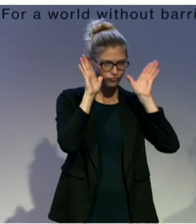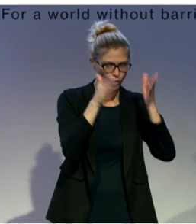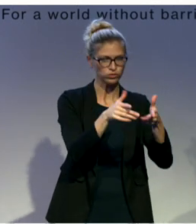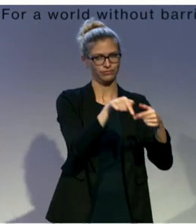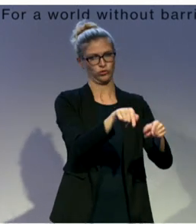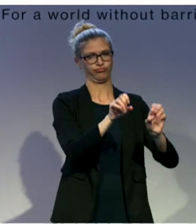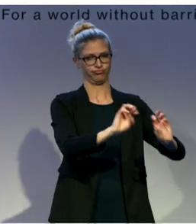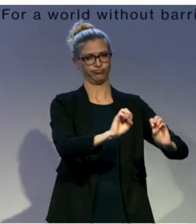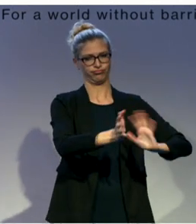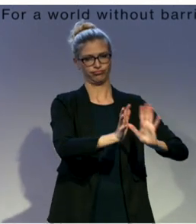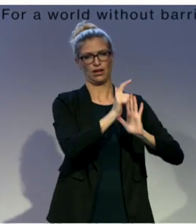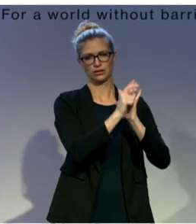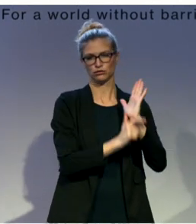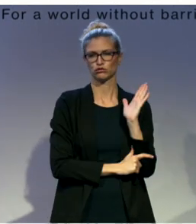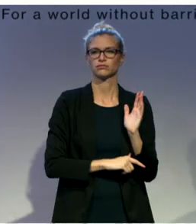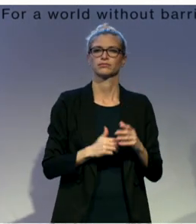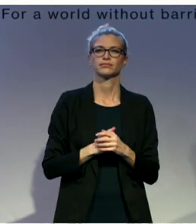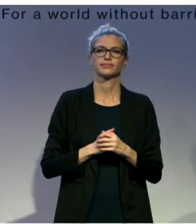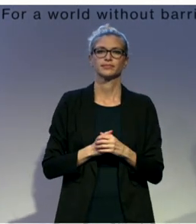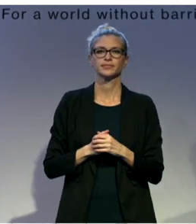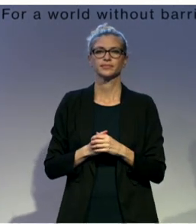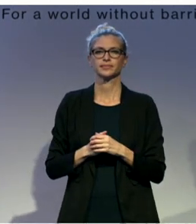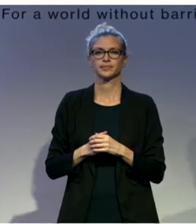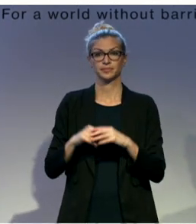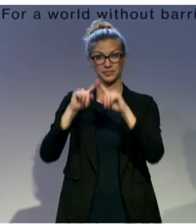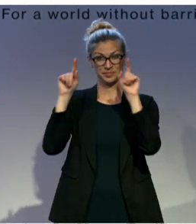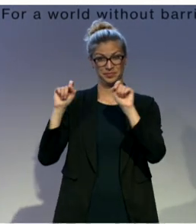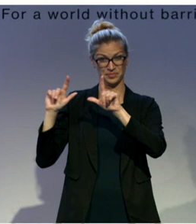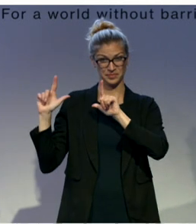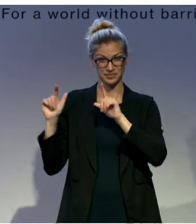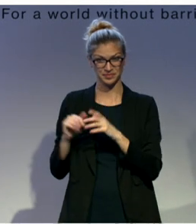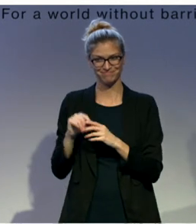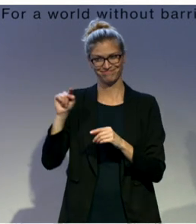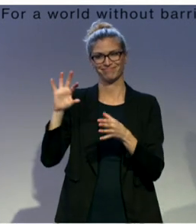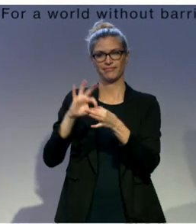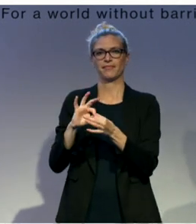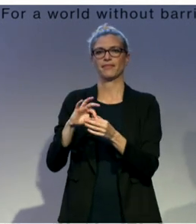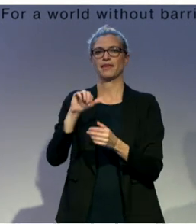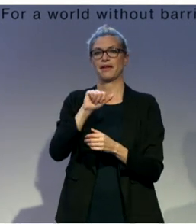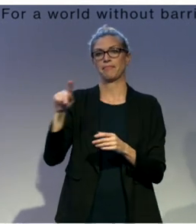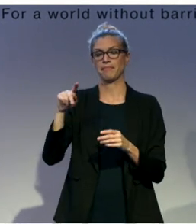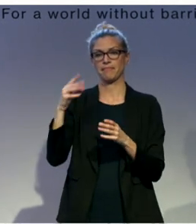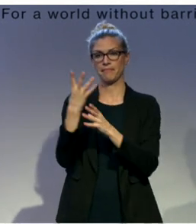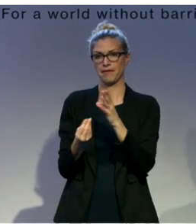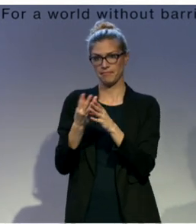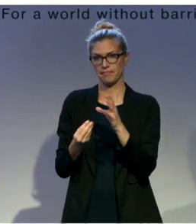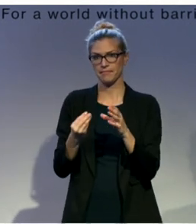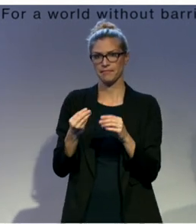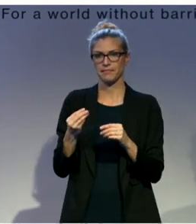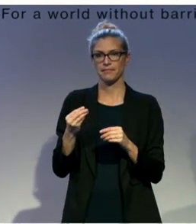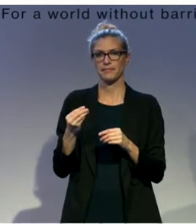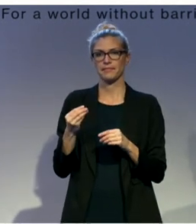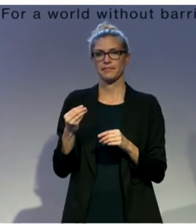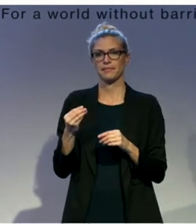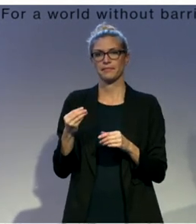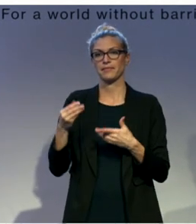On the screen, you'll see that I have the mobile app that we created. This is the one specifically for Morocco, and you can see that